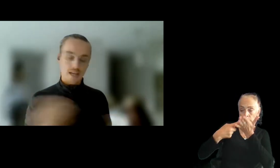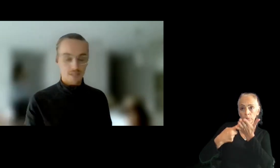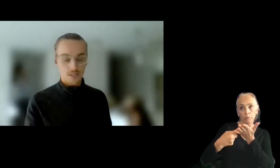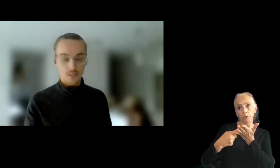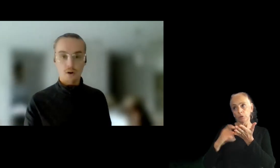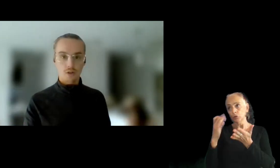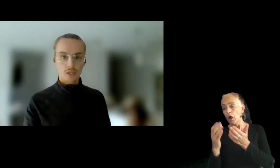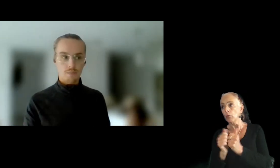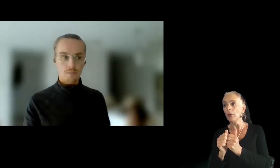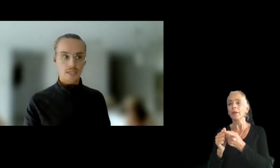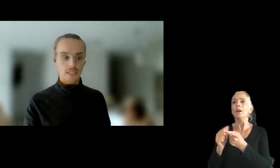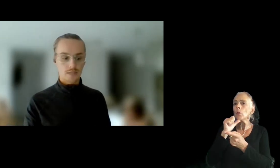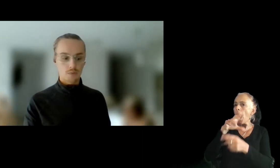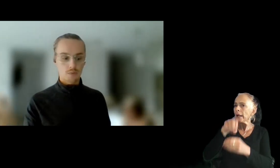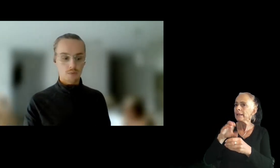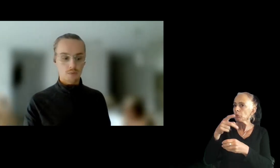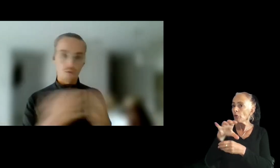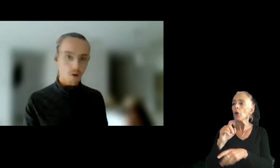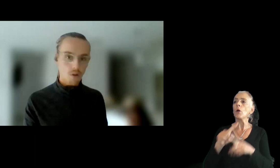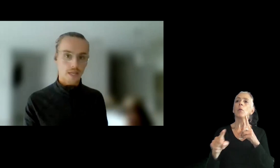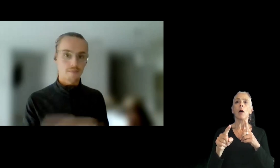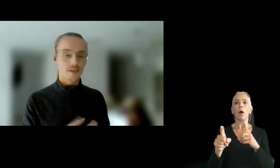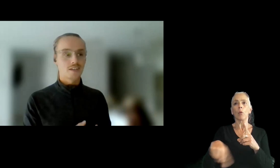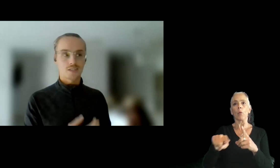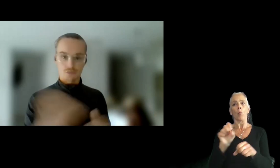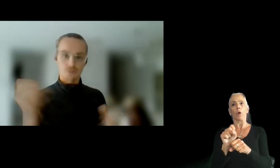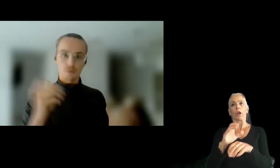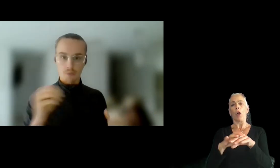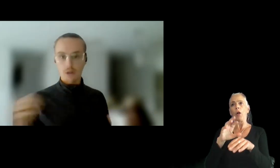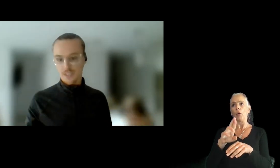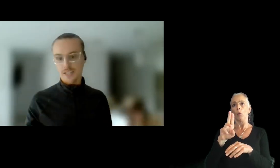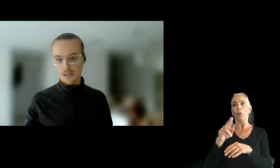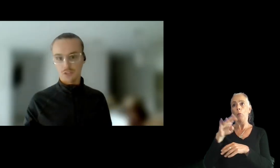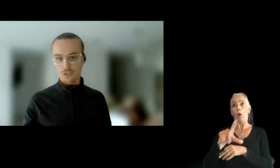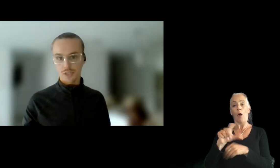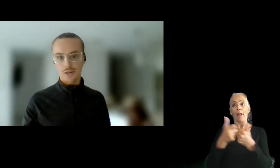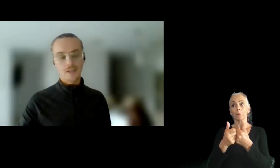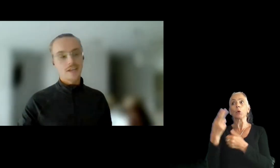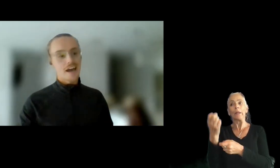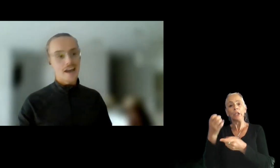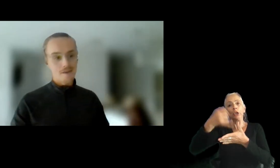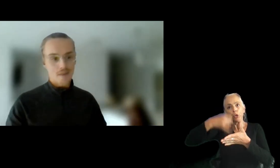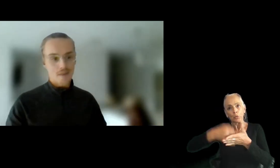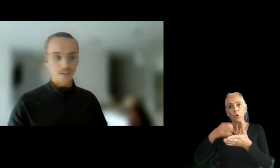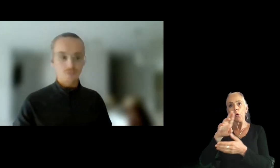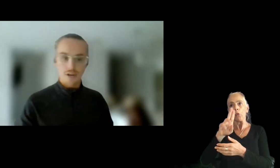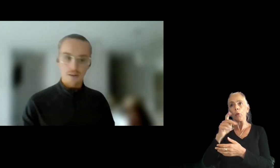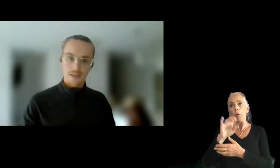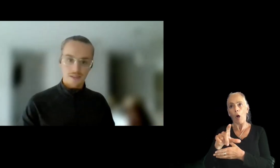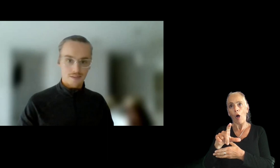Didn't have this on his portfolio, but we were working on a RuPaul game. So he drew RuPaul in the style of the studio and